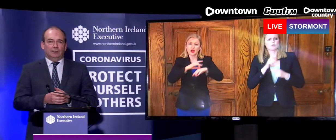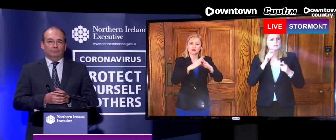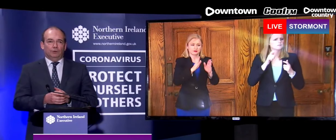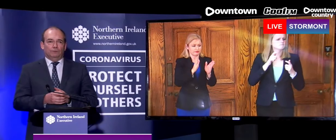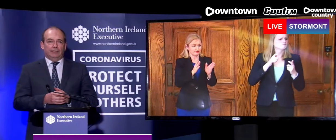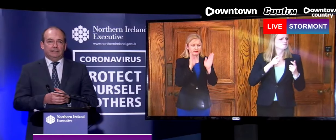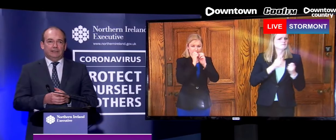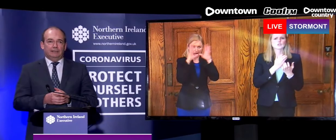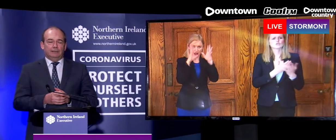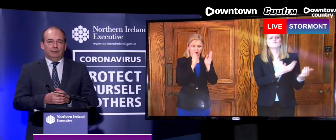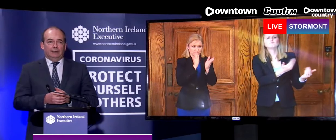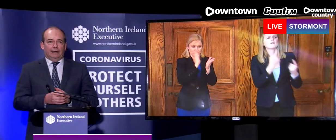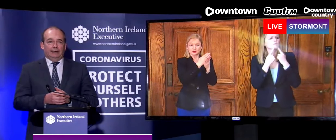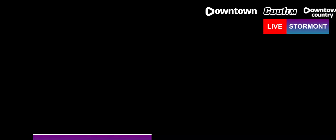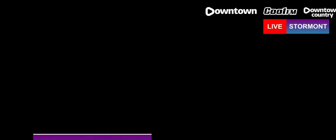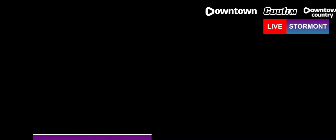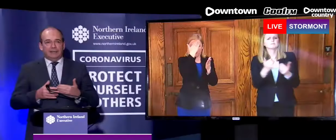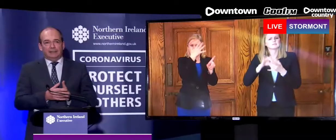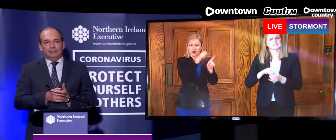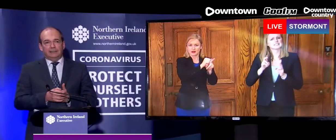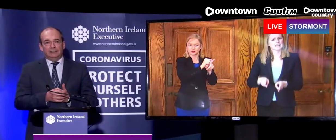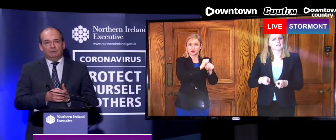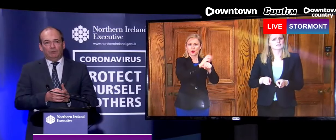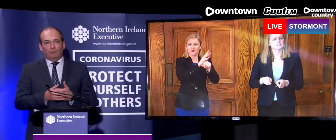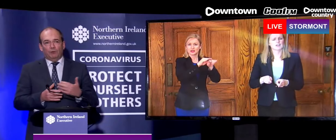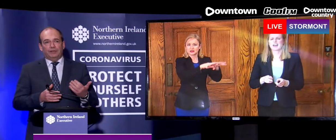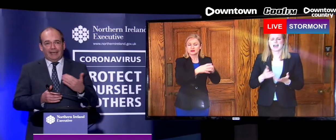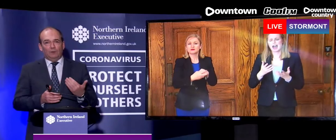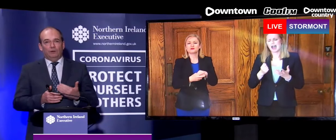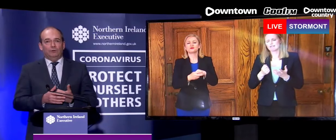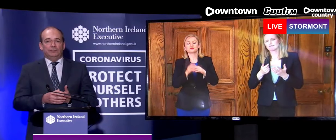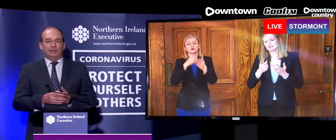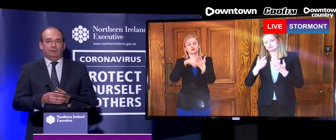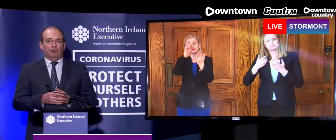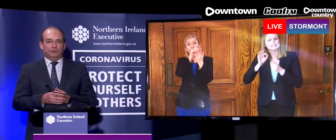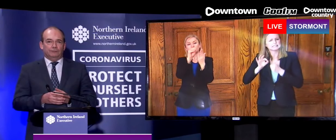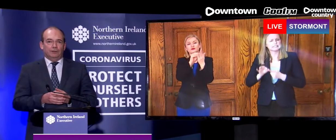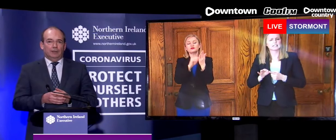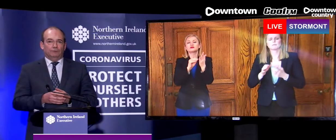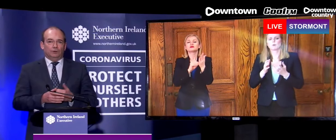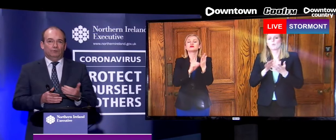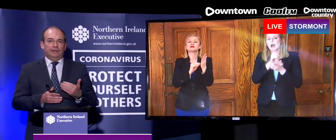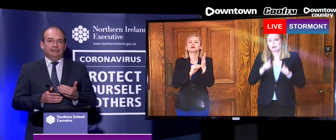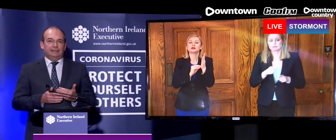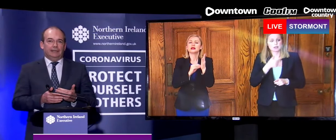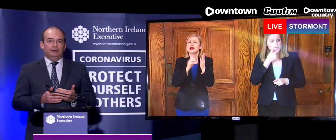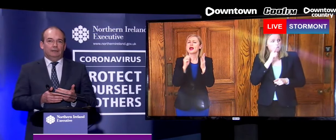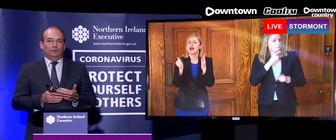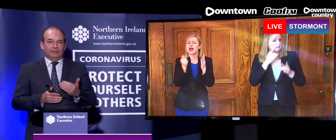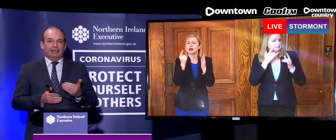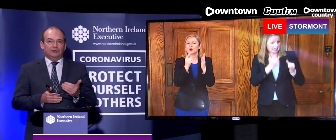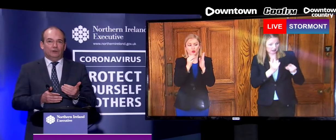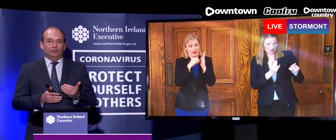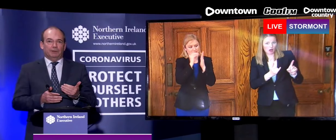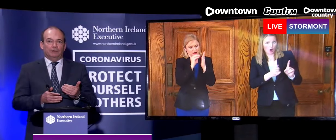deaths from COVID-19 details, but we're reporting anyone who has tested positive for COVID-19,